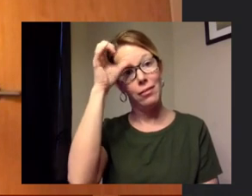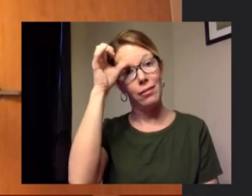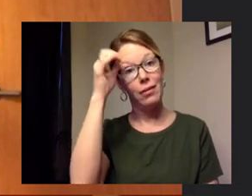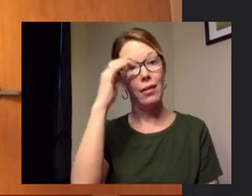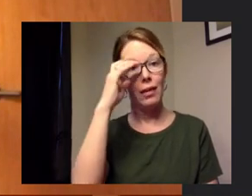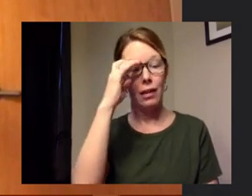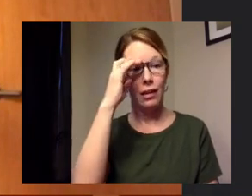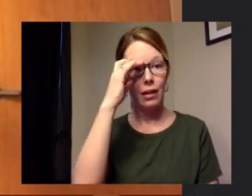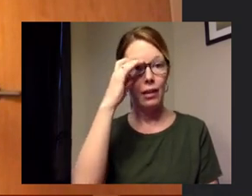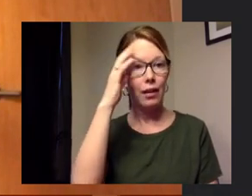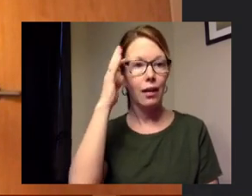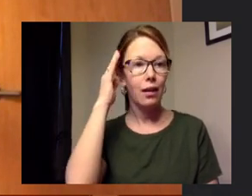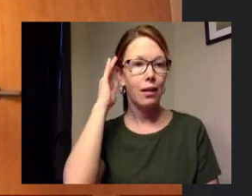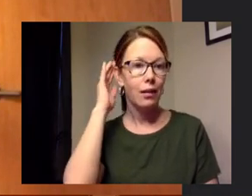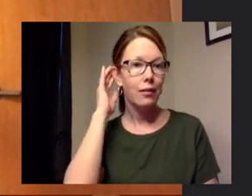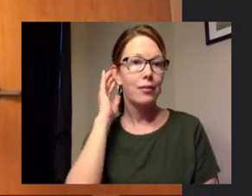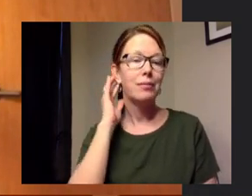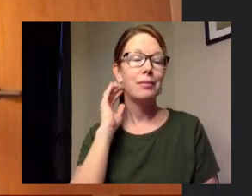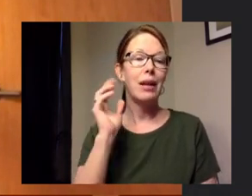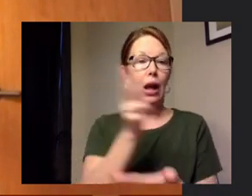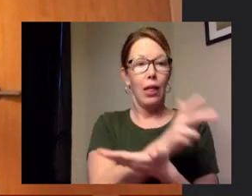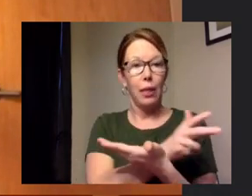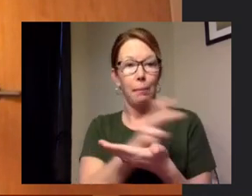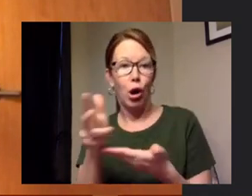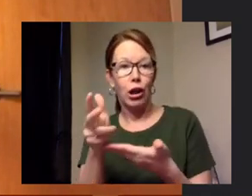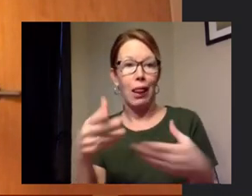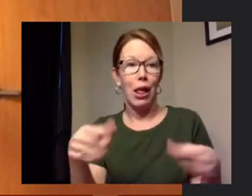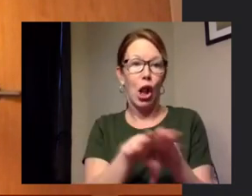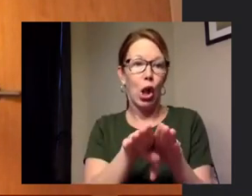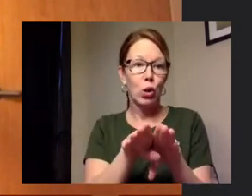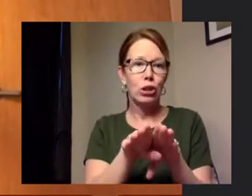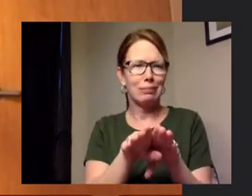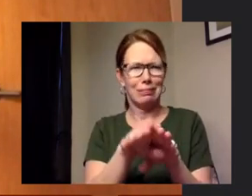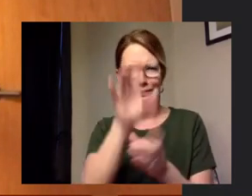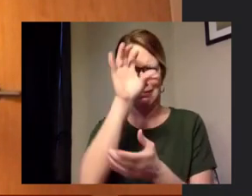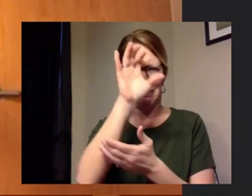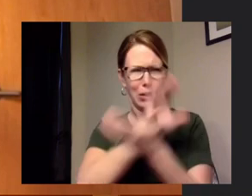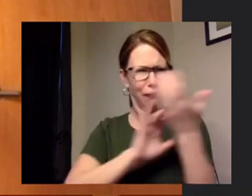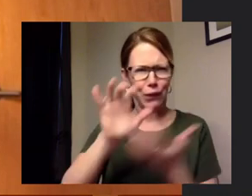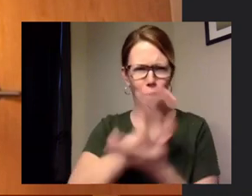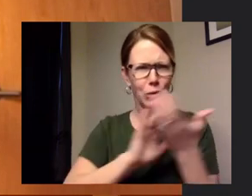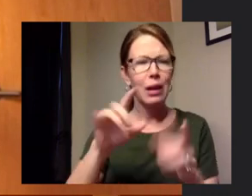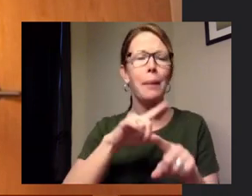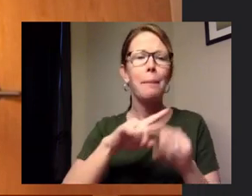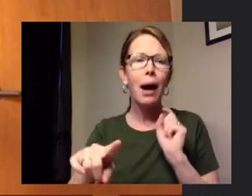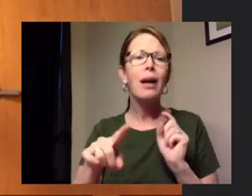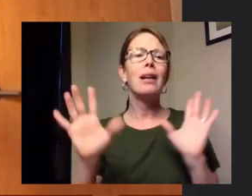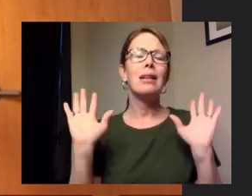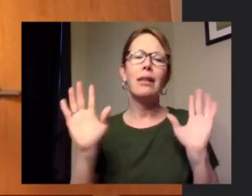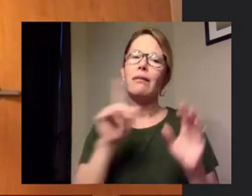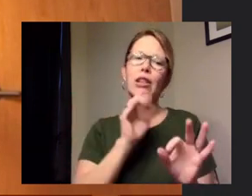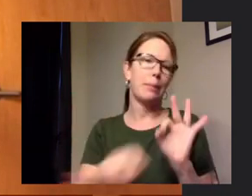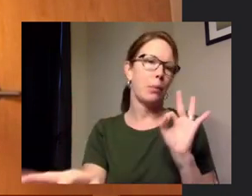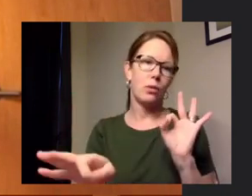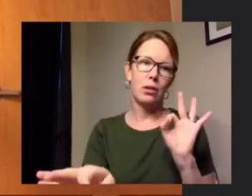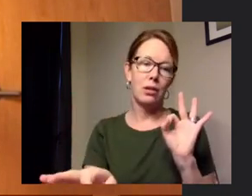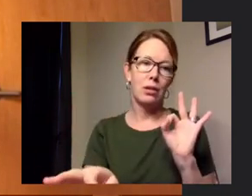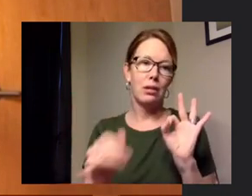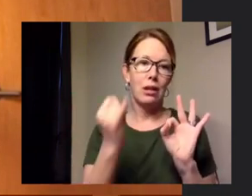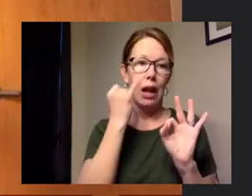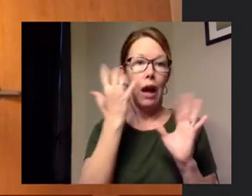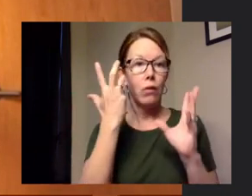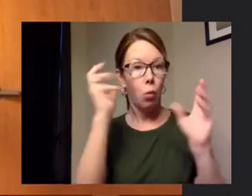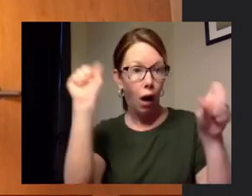um the parking lot closures may seem confusing but it's really very simple if you want to